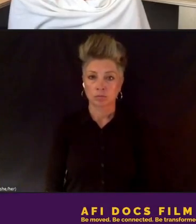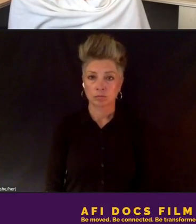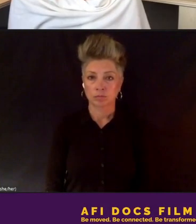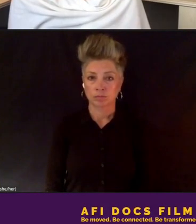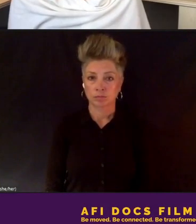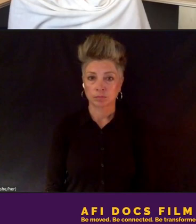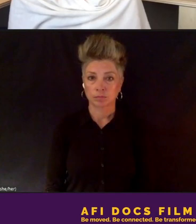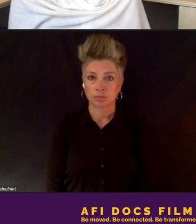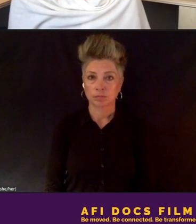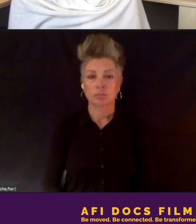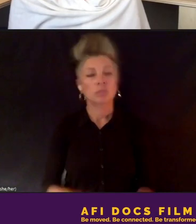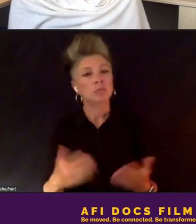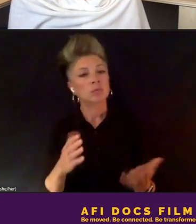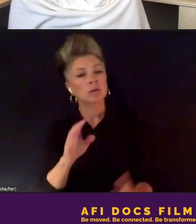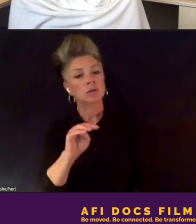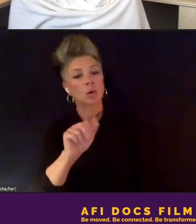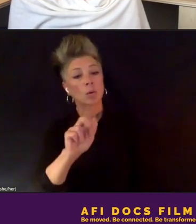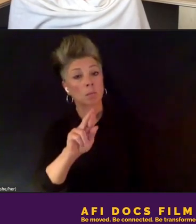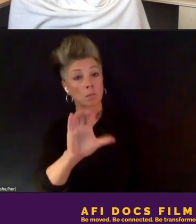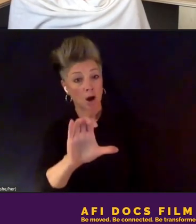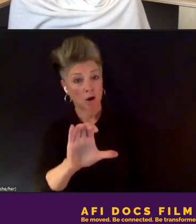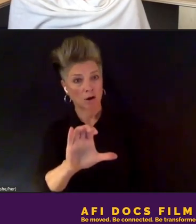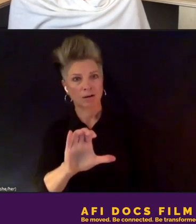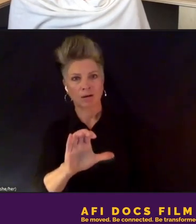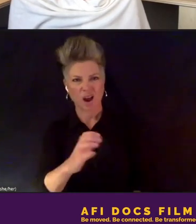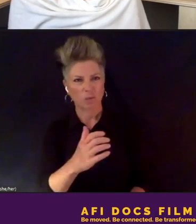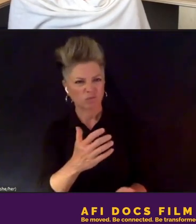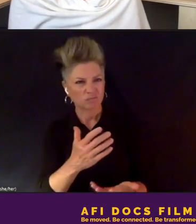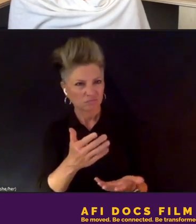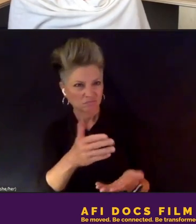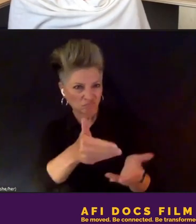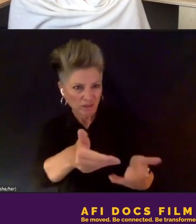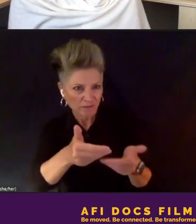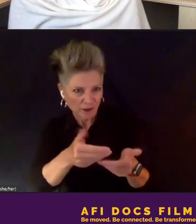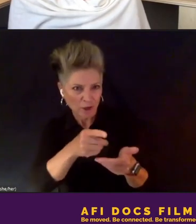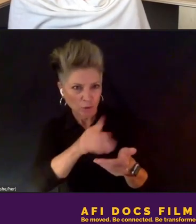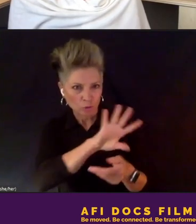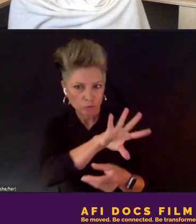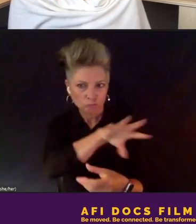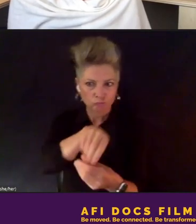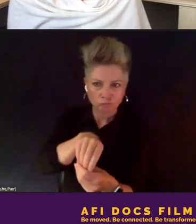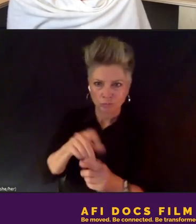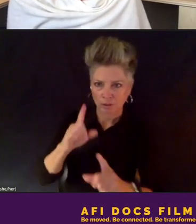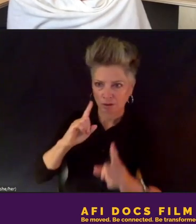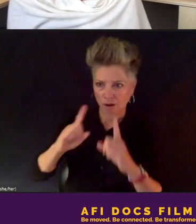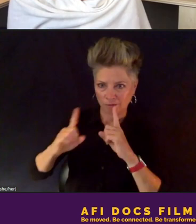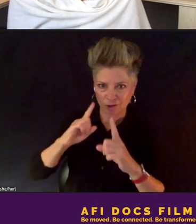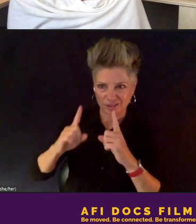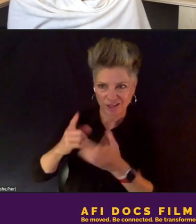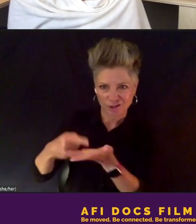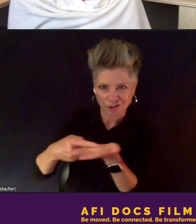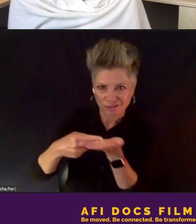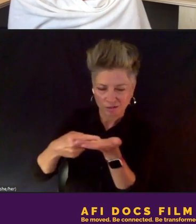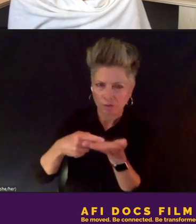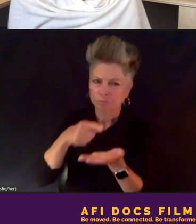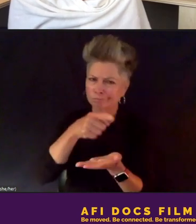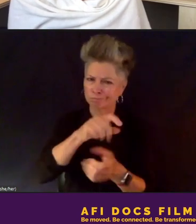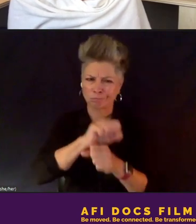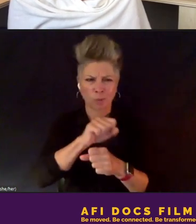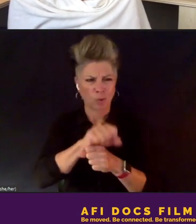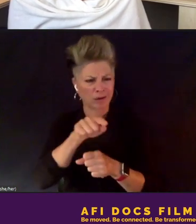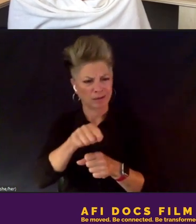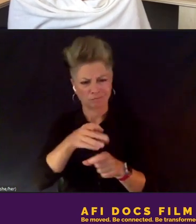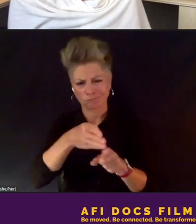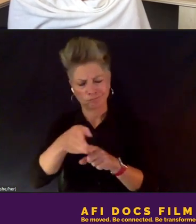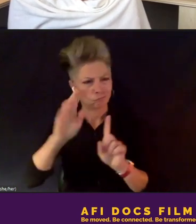So, Mark, I'd love to bring you into this conversation and, you know, you've been doing this work for a long time, have worked on a number of